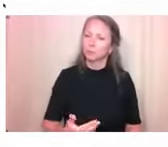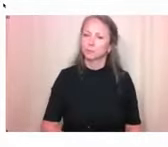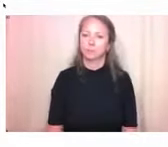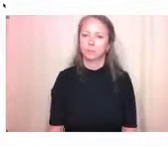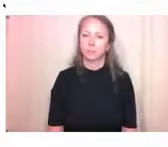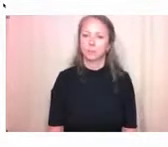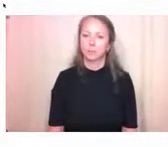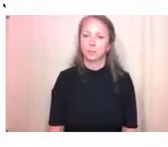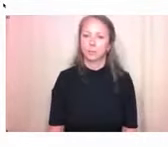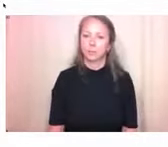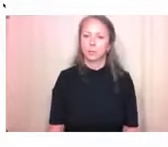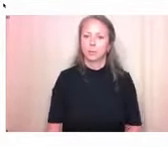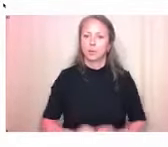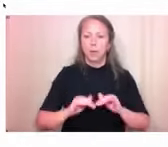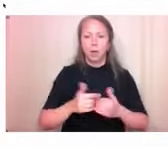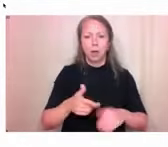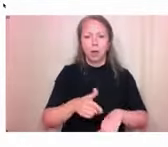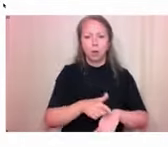Is there a deadline for submission?